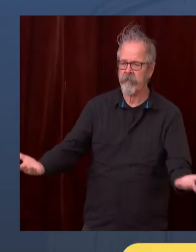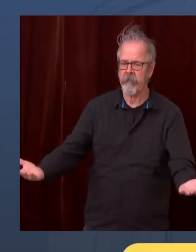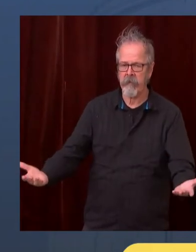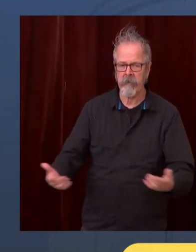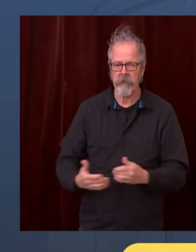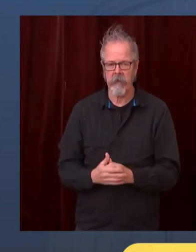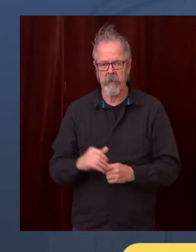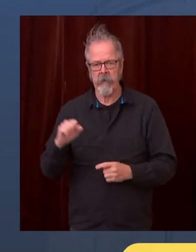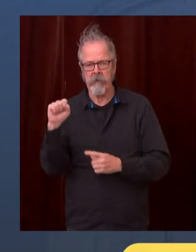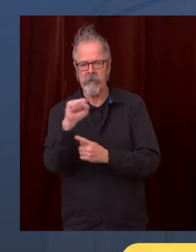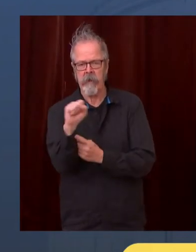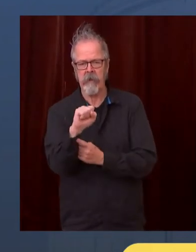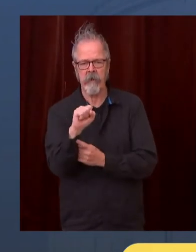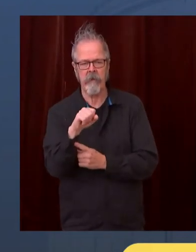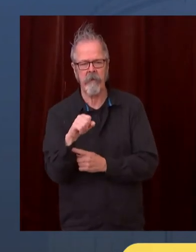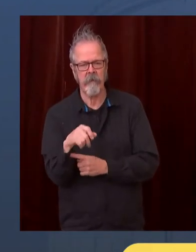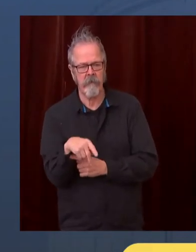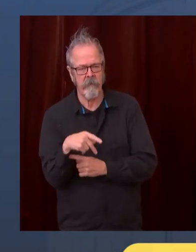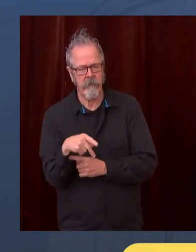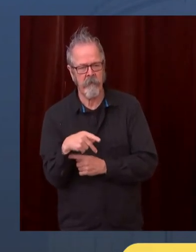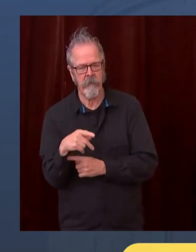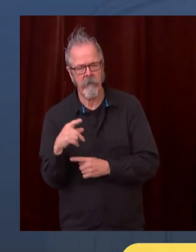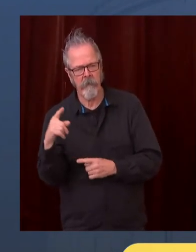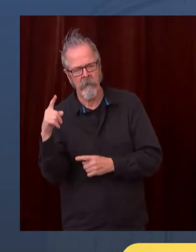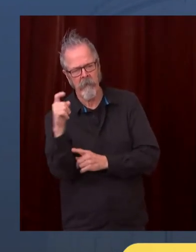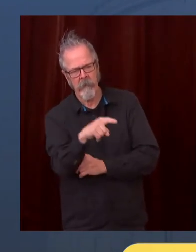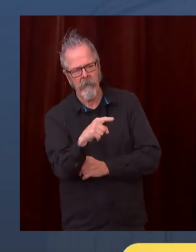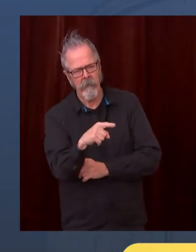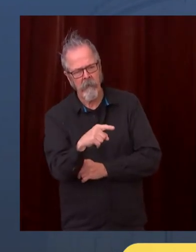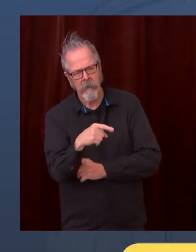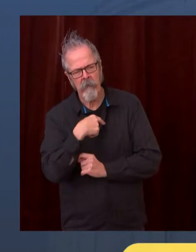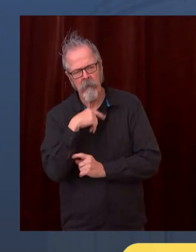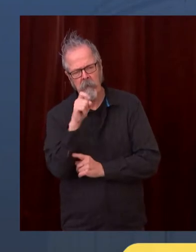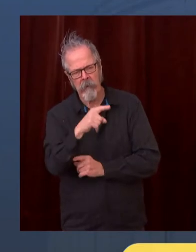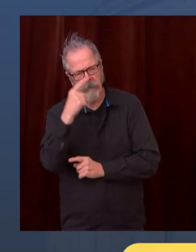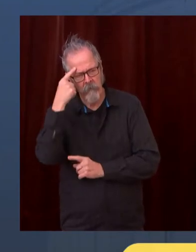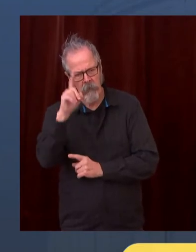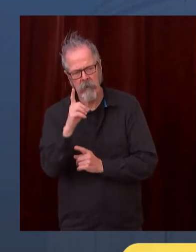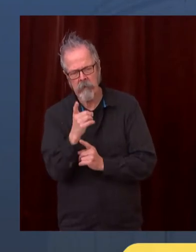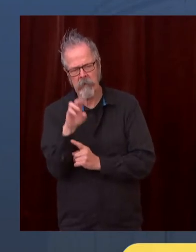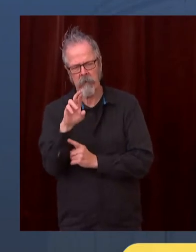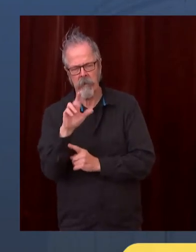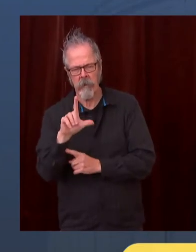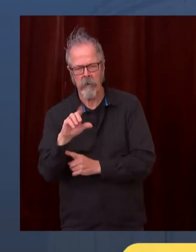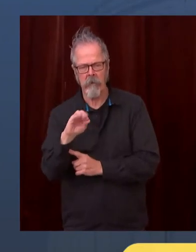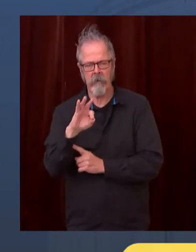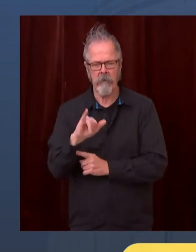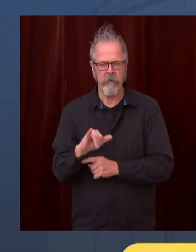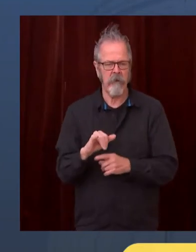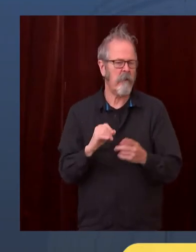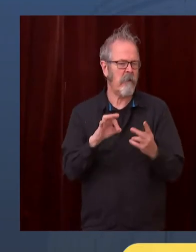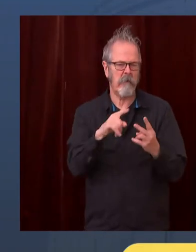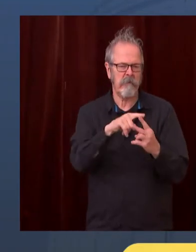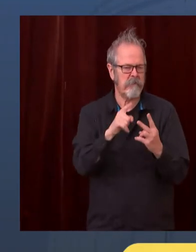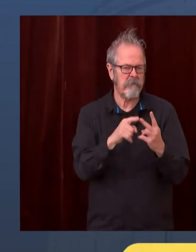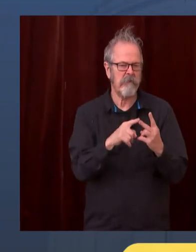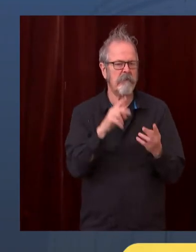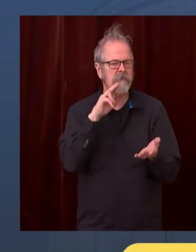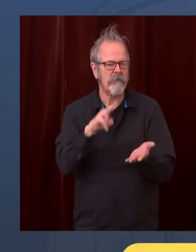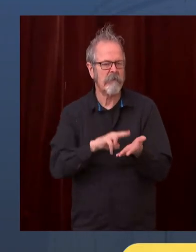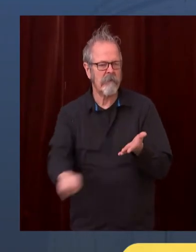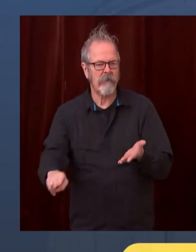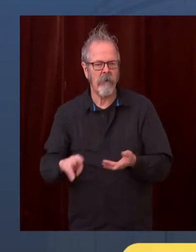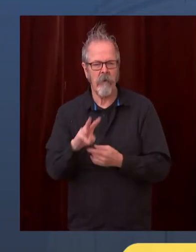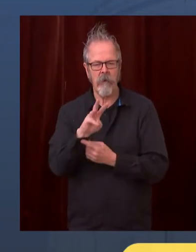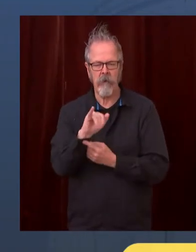Hi, for Dr. Lofi or Secretary Wiesman, can you speak specifically to the challenges health officials are facing with contact tracing as these cases